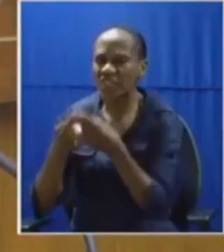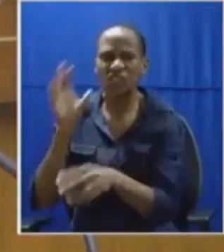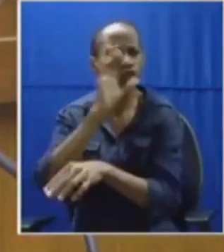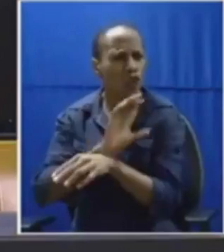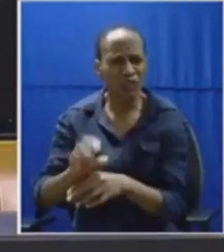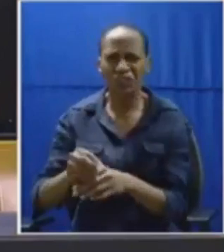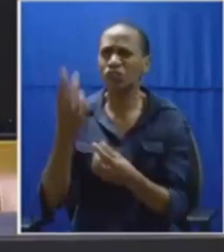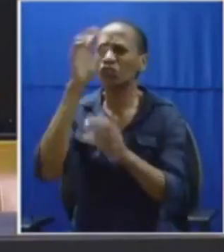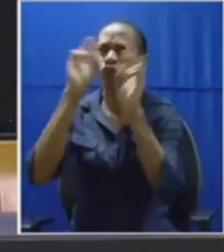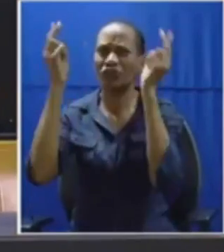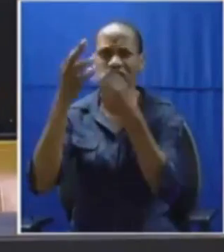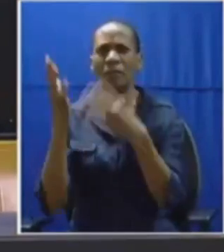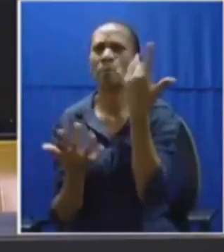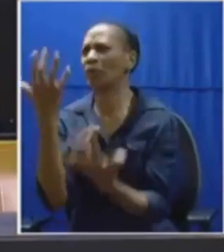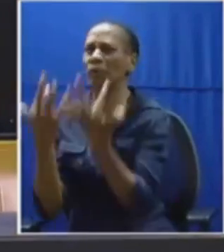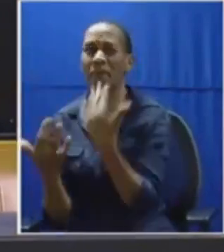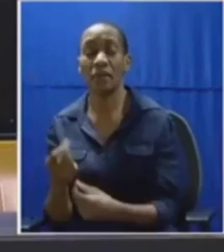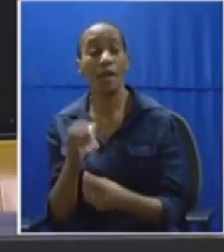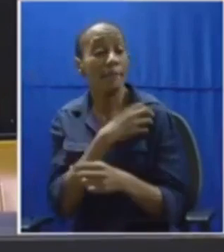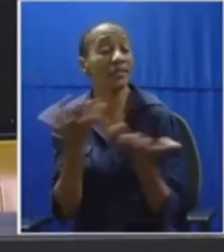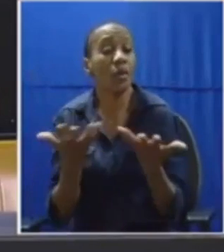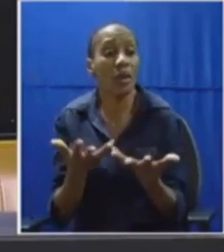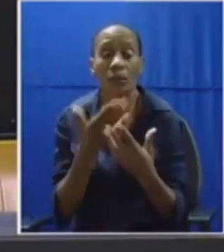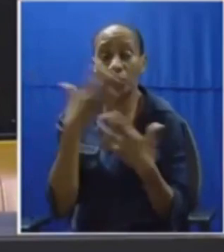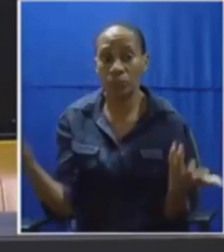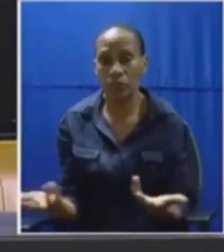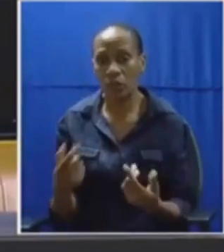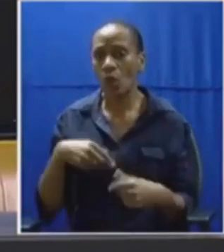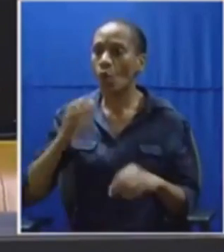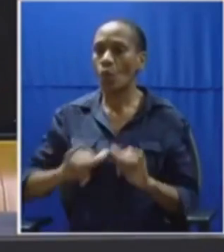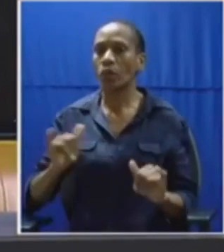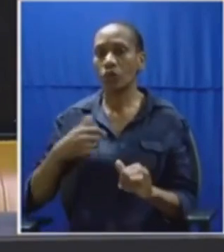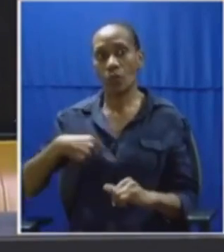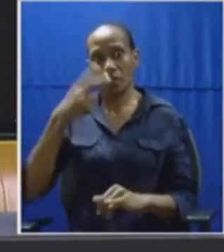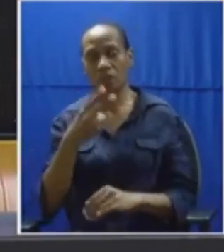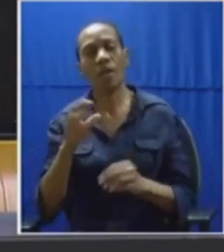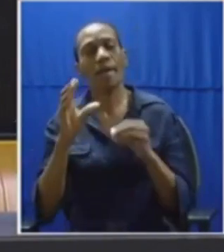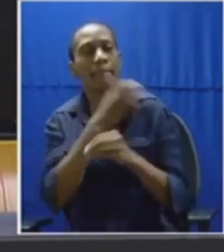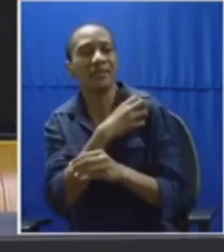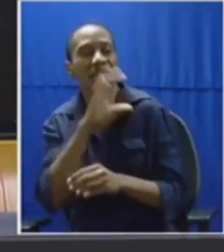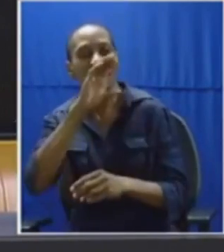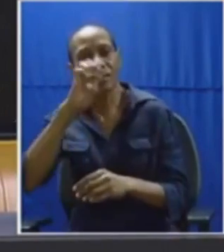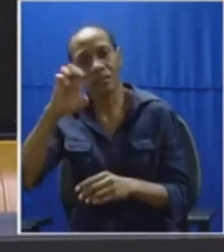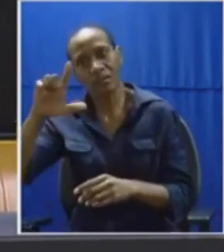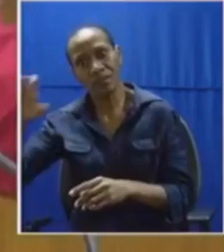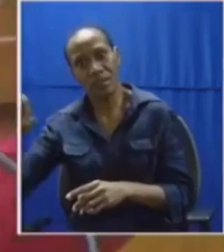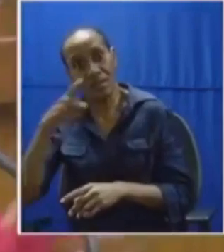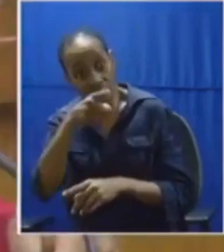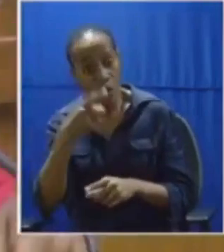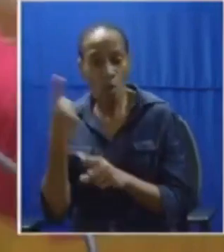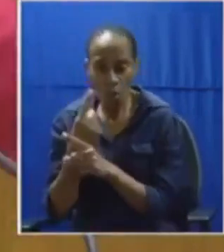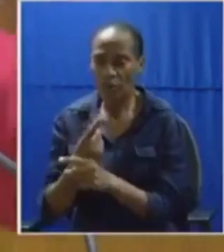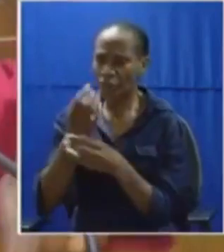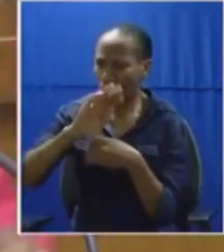what are we going to see we're going to find general begin the one who's fighting the protestors the